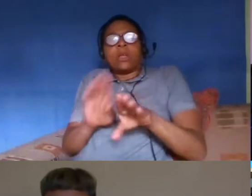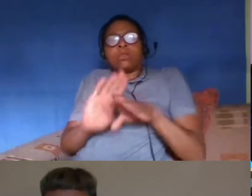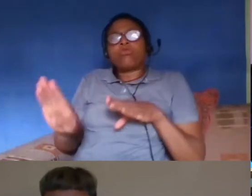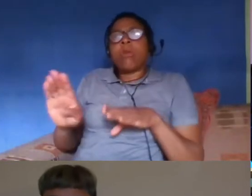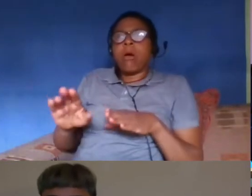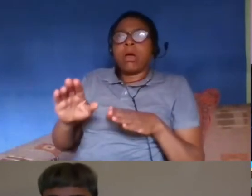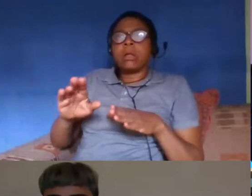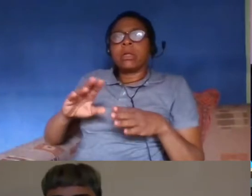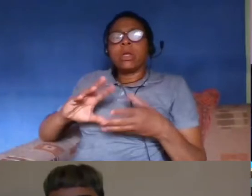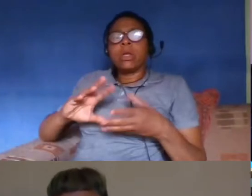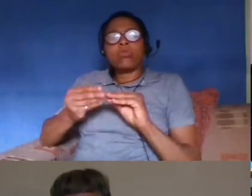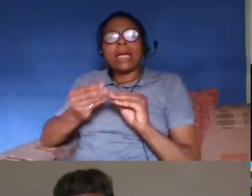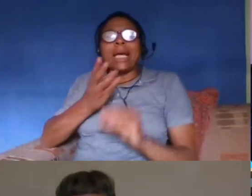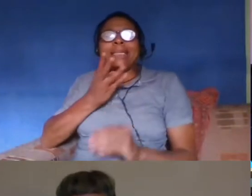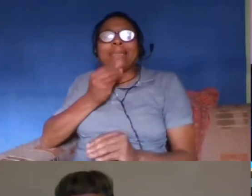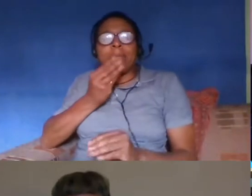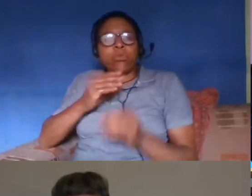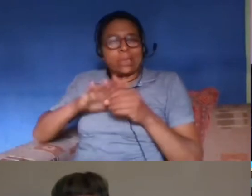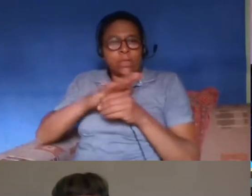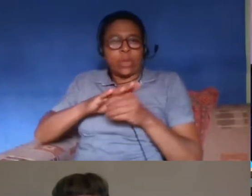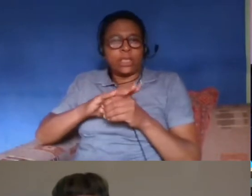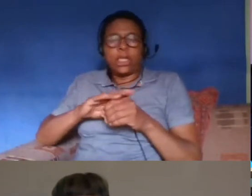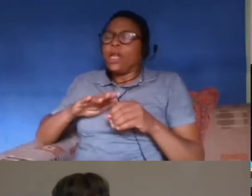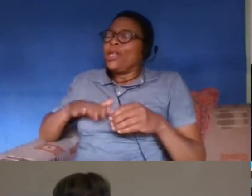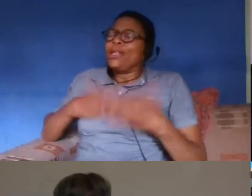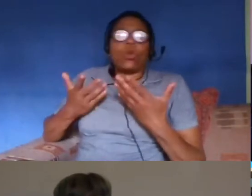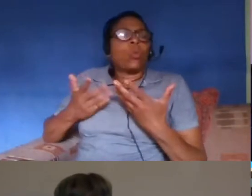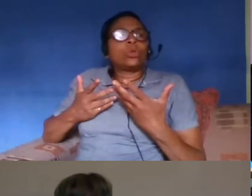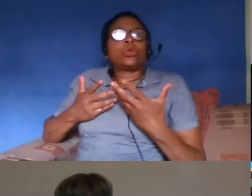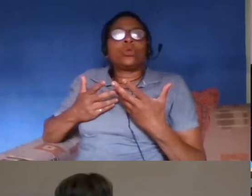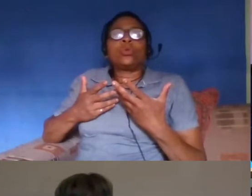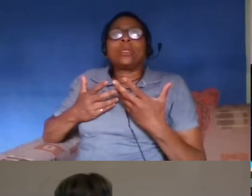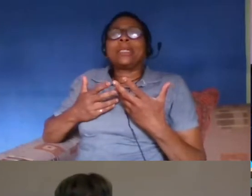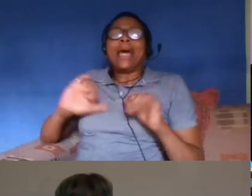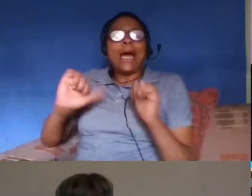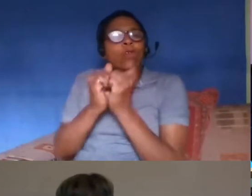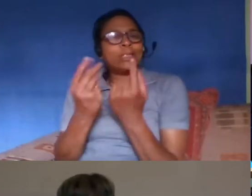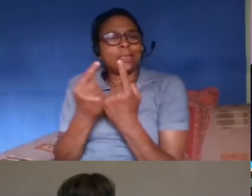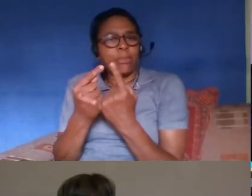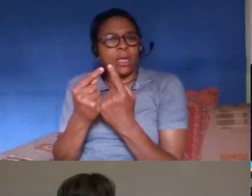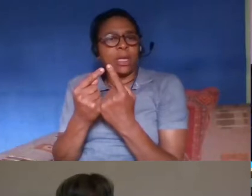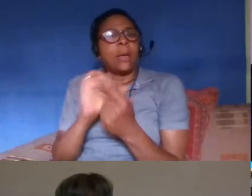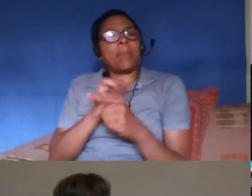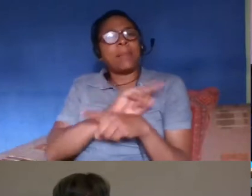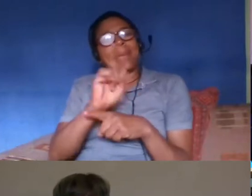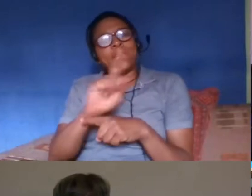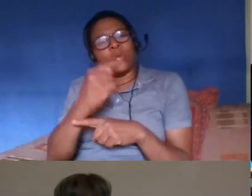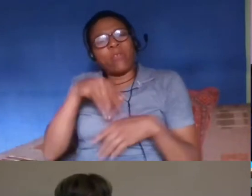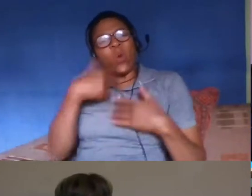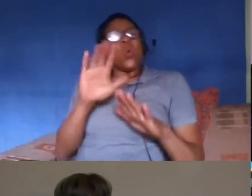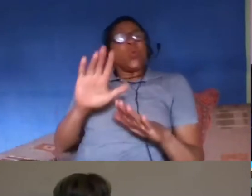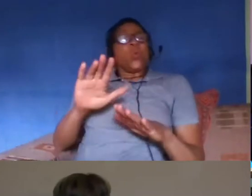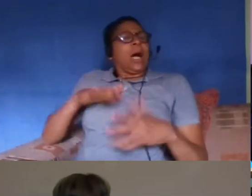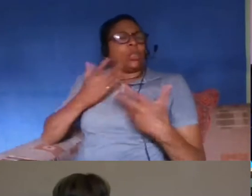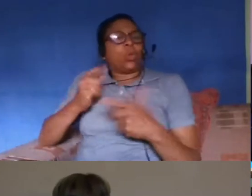um temporary and not to concede things that they they will then have difficulty um rowing back on later so for example i gave an